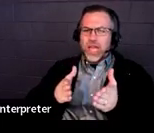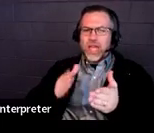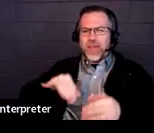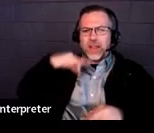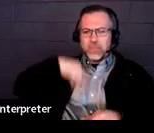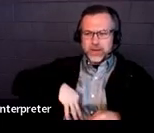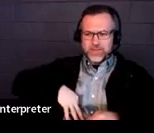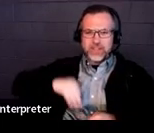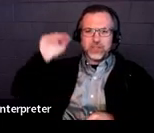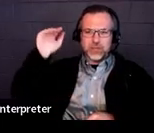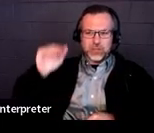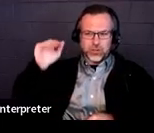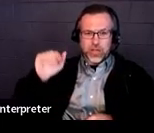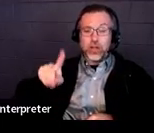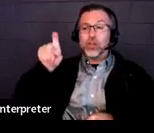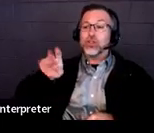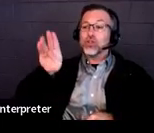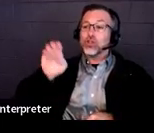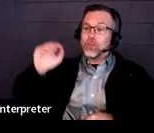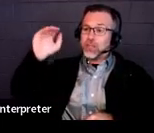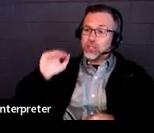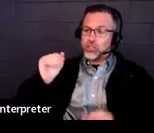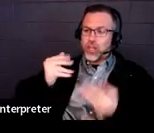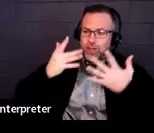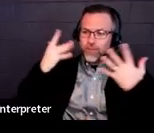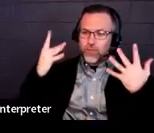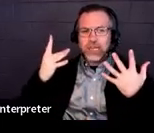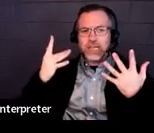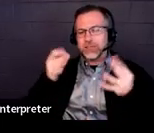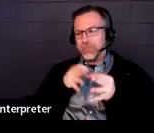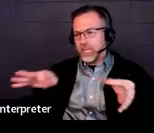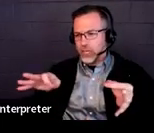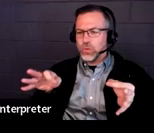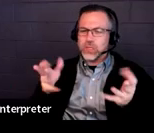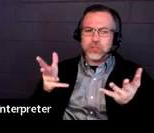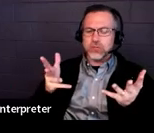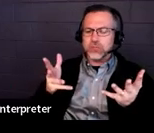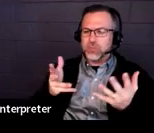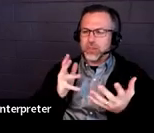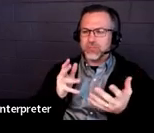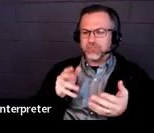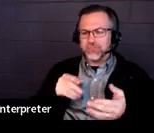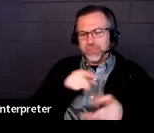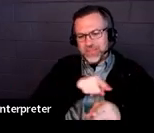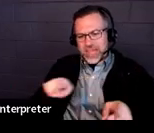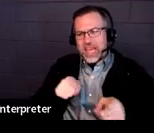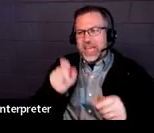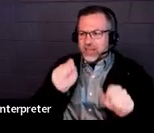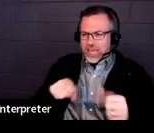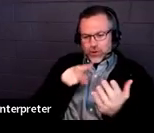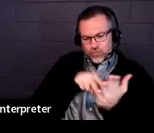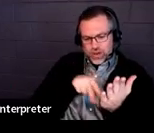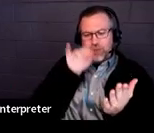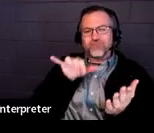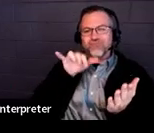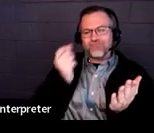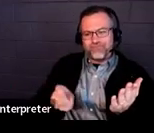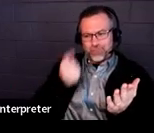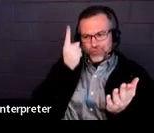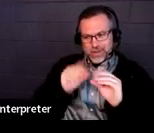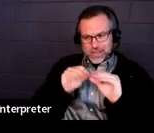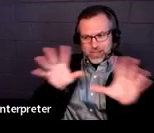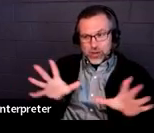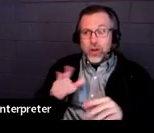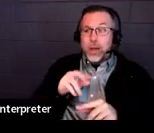child-friendly or student-friendly language. And make sure to include the most current